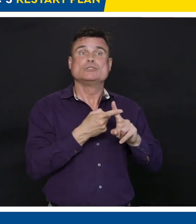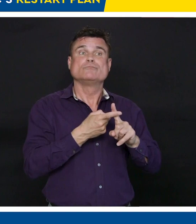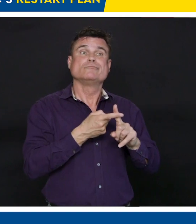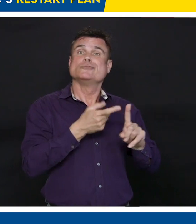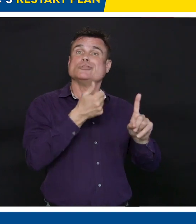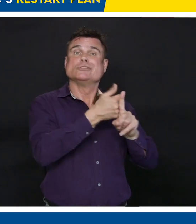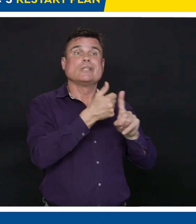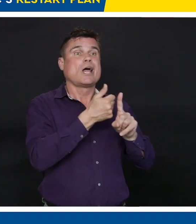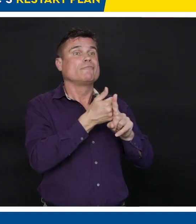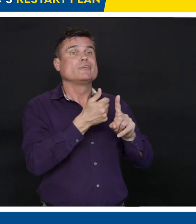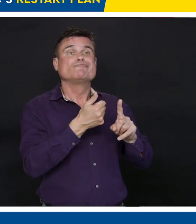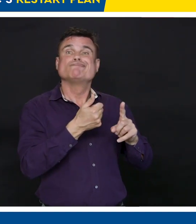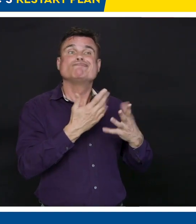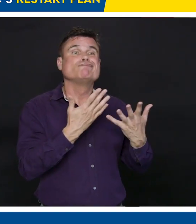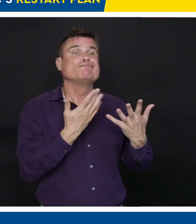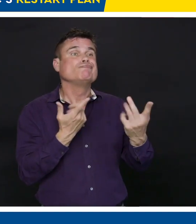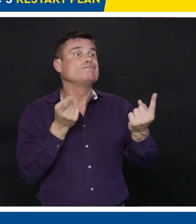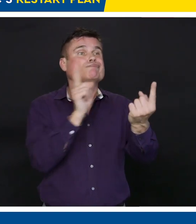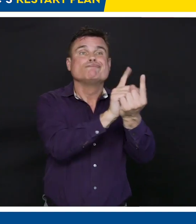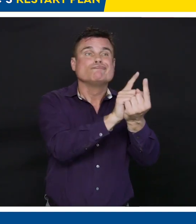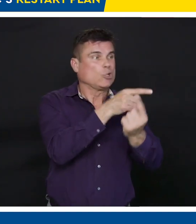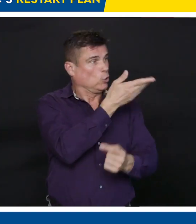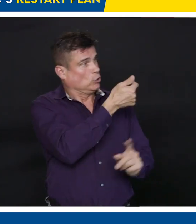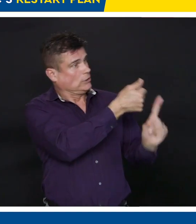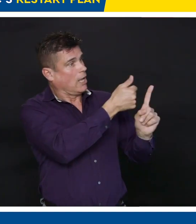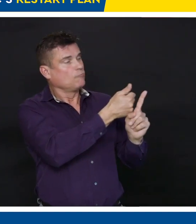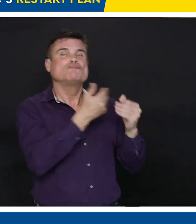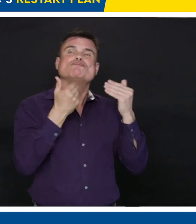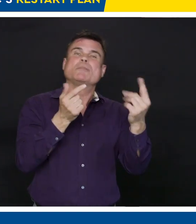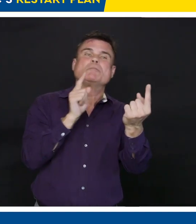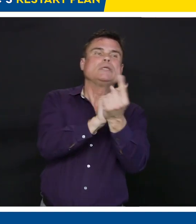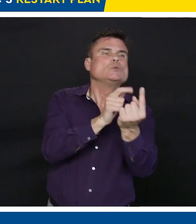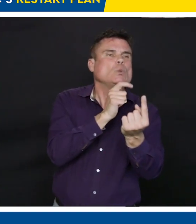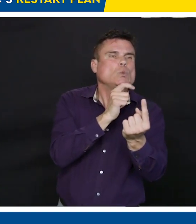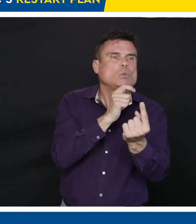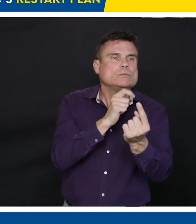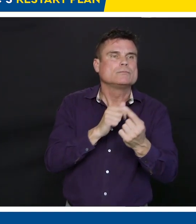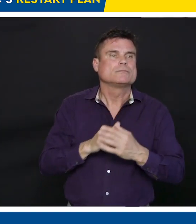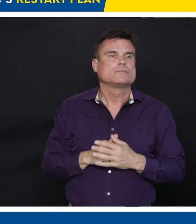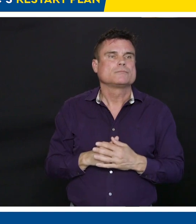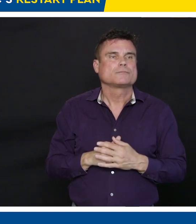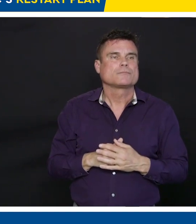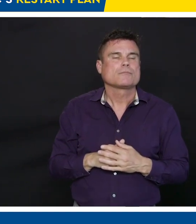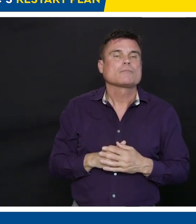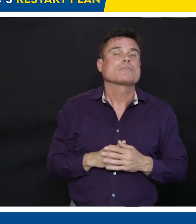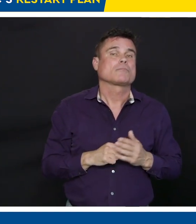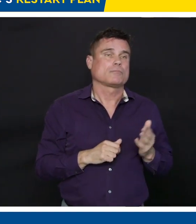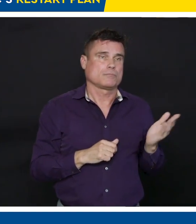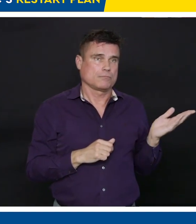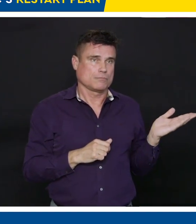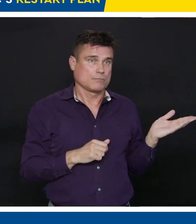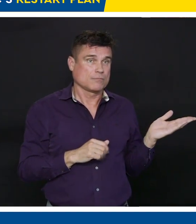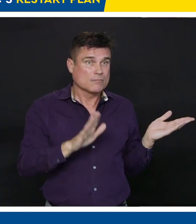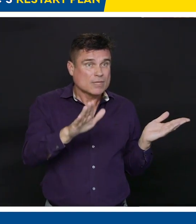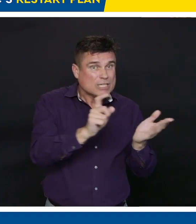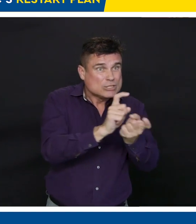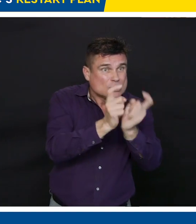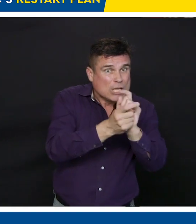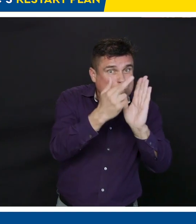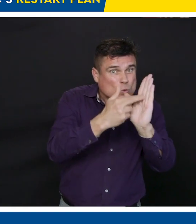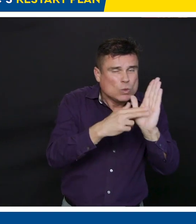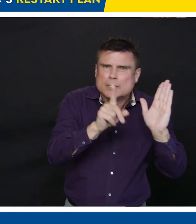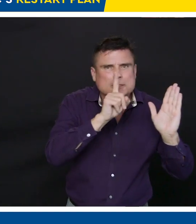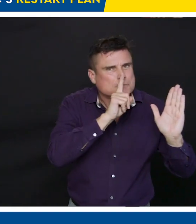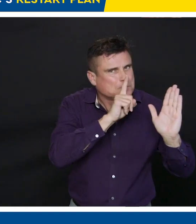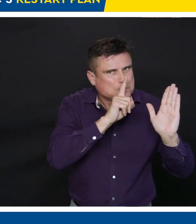Yeah, well, I'll let Bonnie take the first part and I'll do the second part. Yeah, not quite yet, please. We're telling